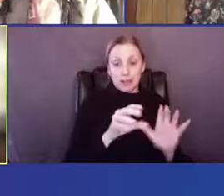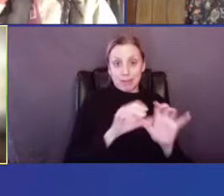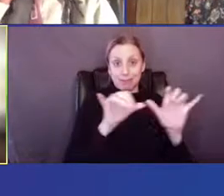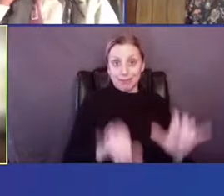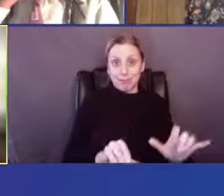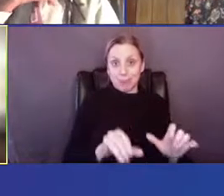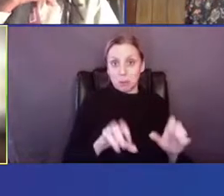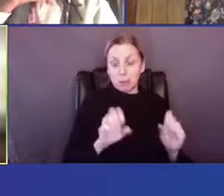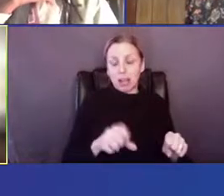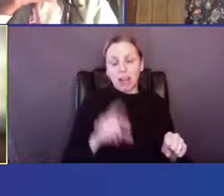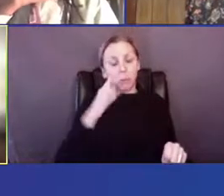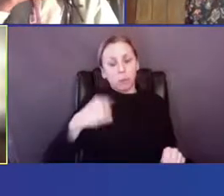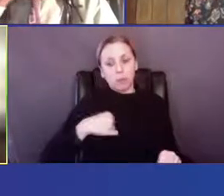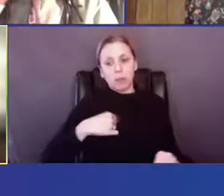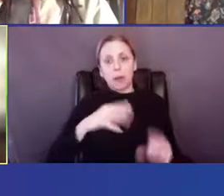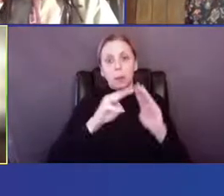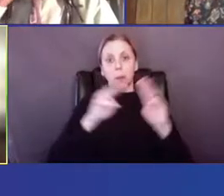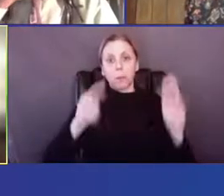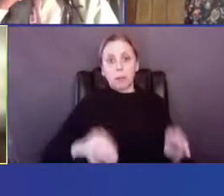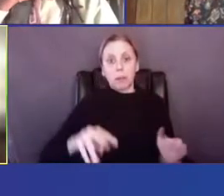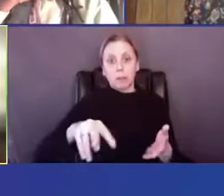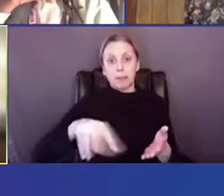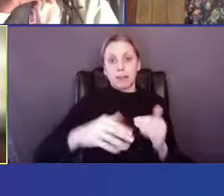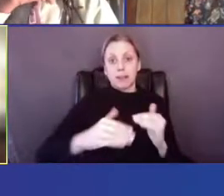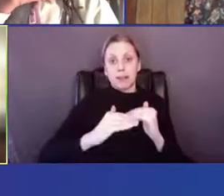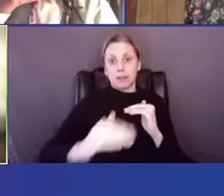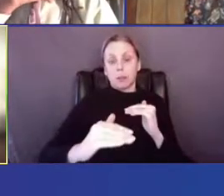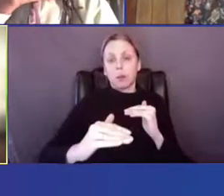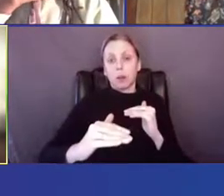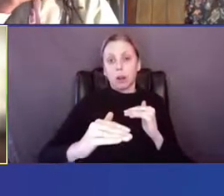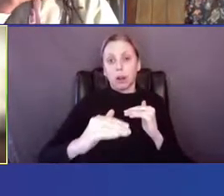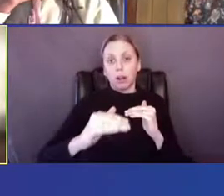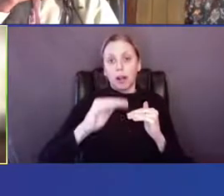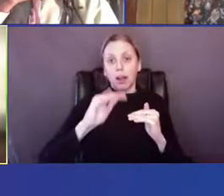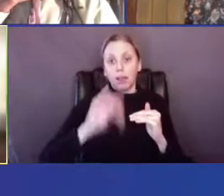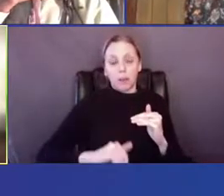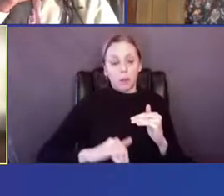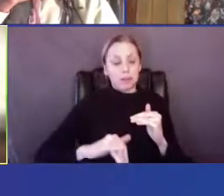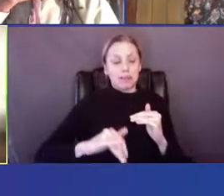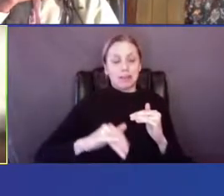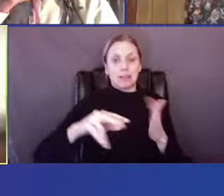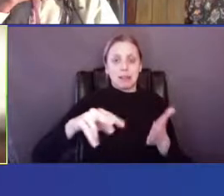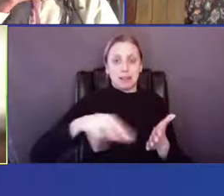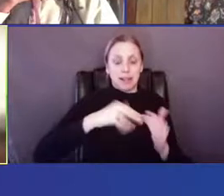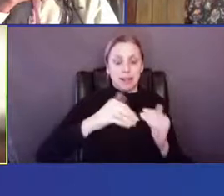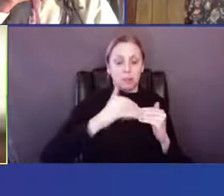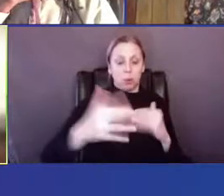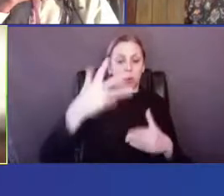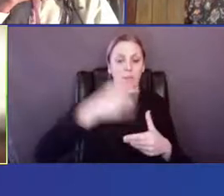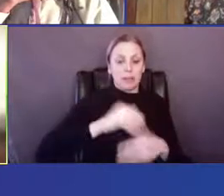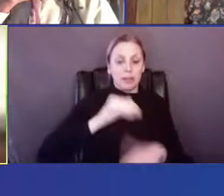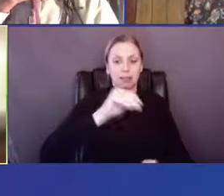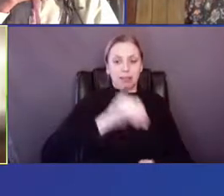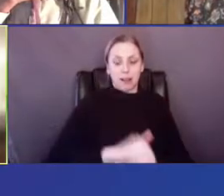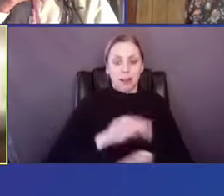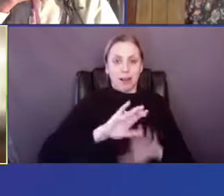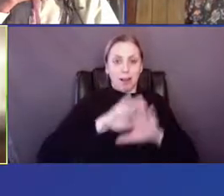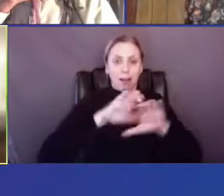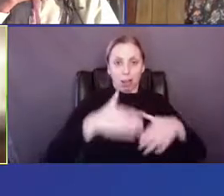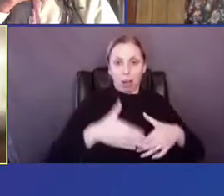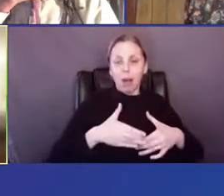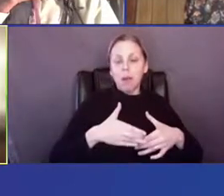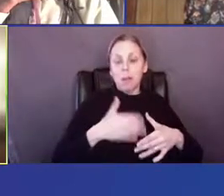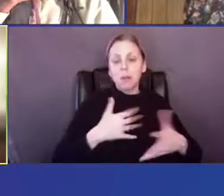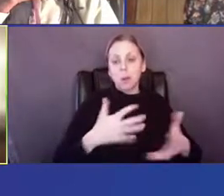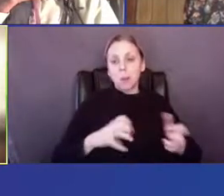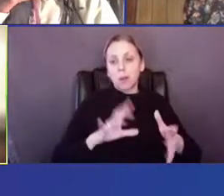that for me, the museum or the dance floor was the, was the actual dance floor within the nightclub. So I wanted to bring that up and the support of,